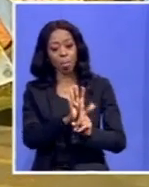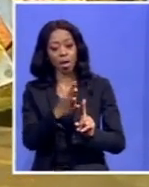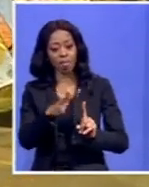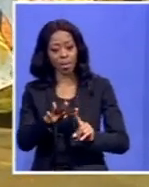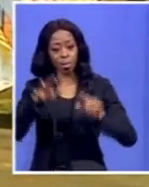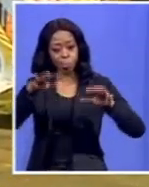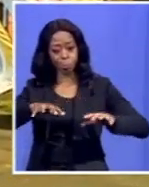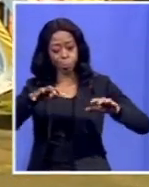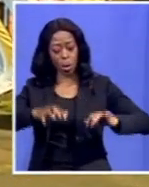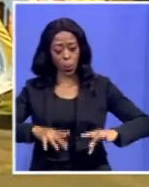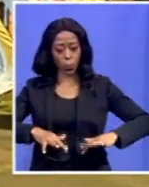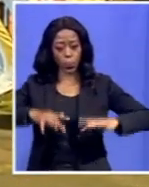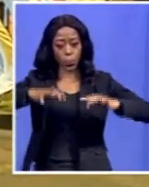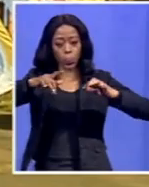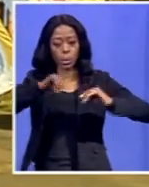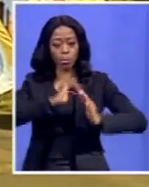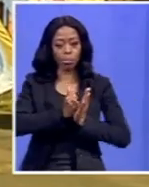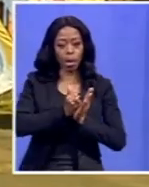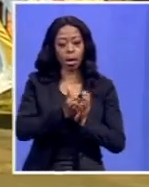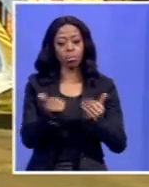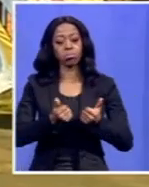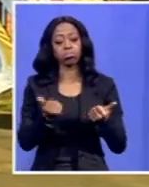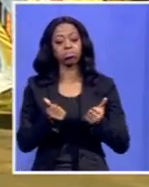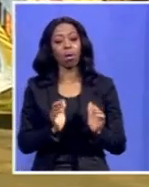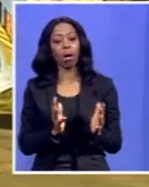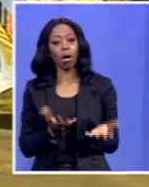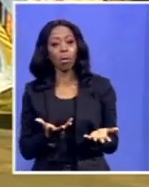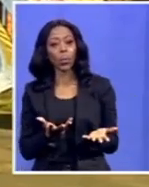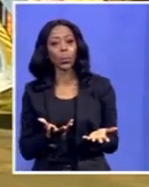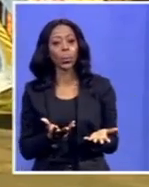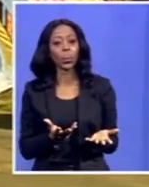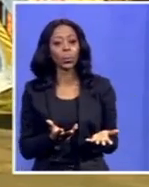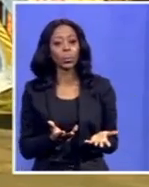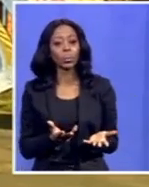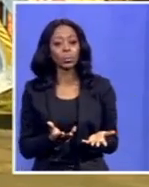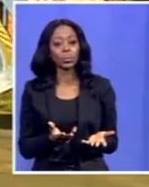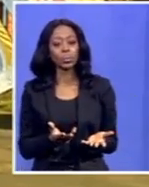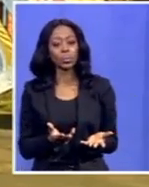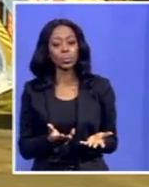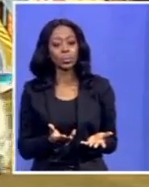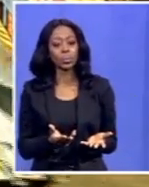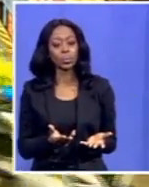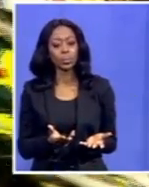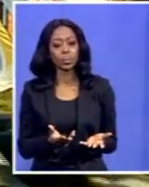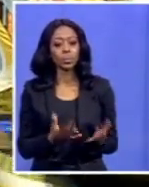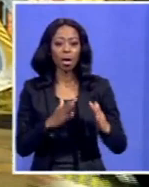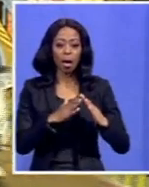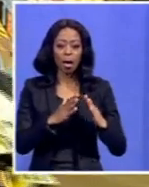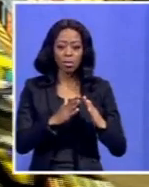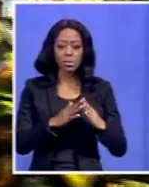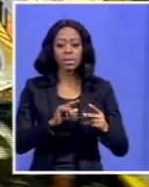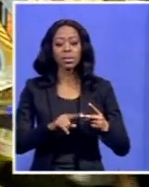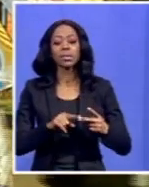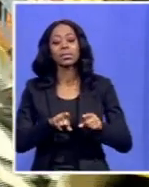floods do get assistance in the form of being or to have houses and